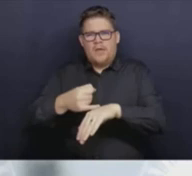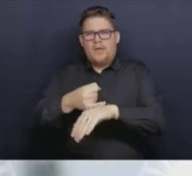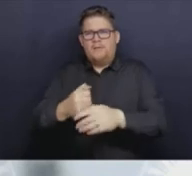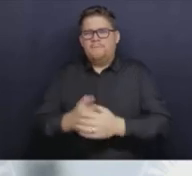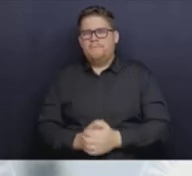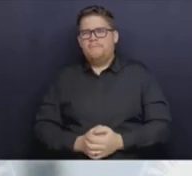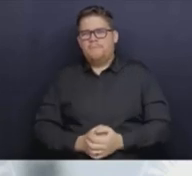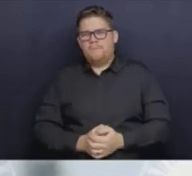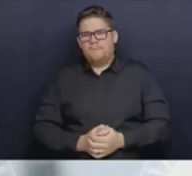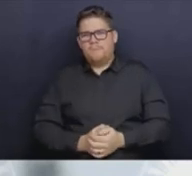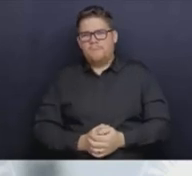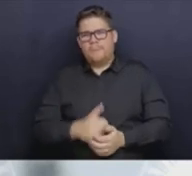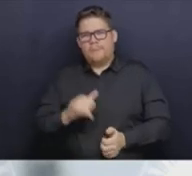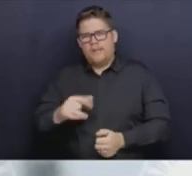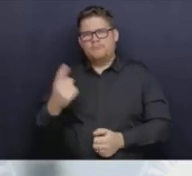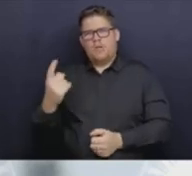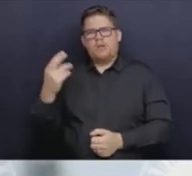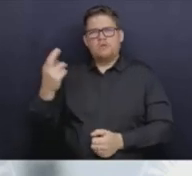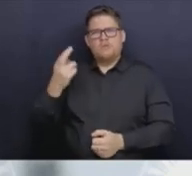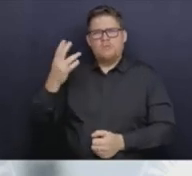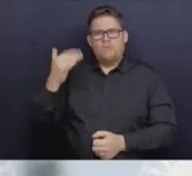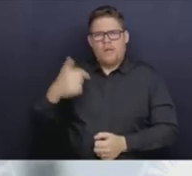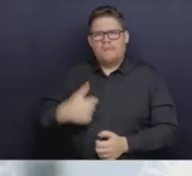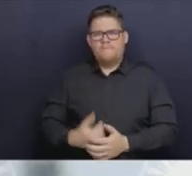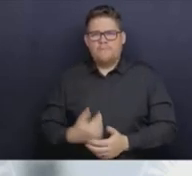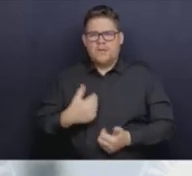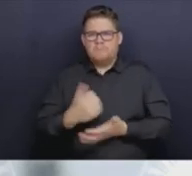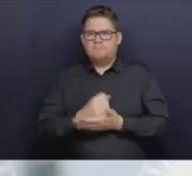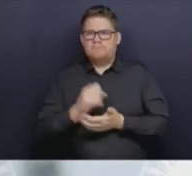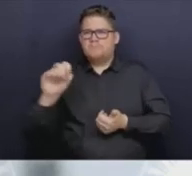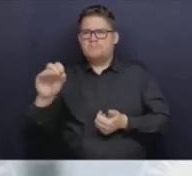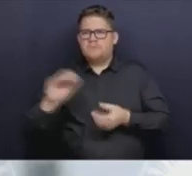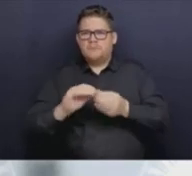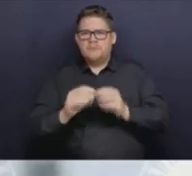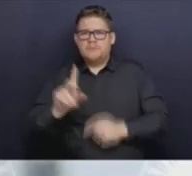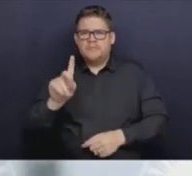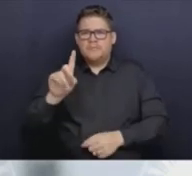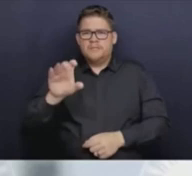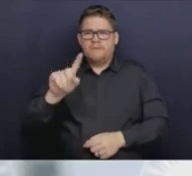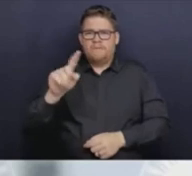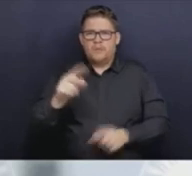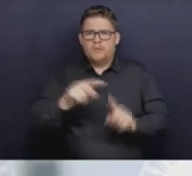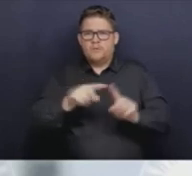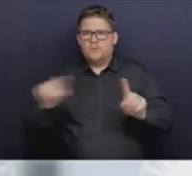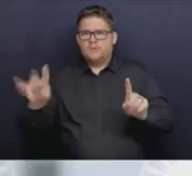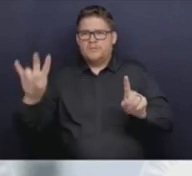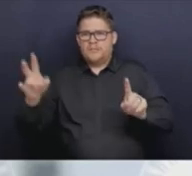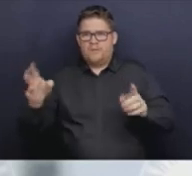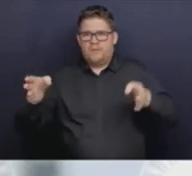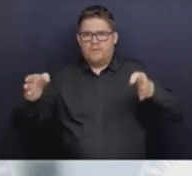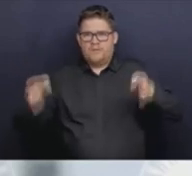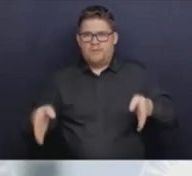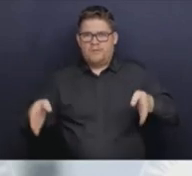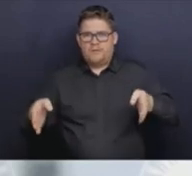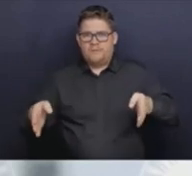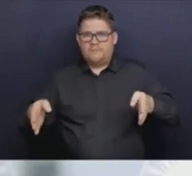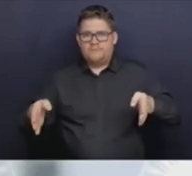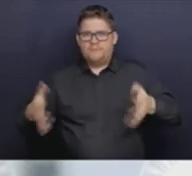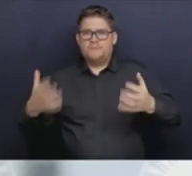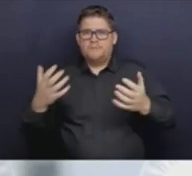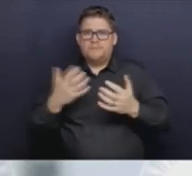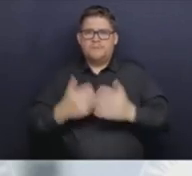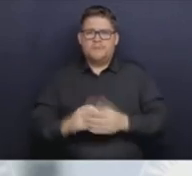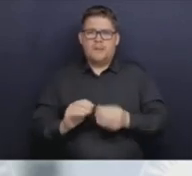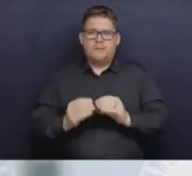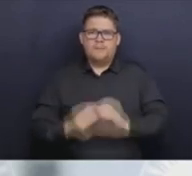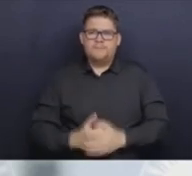off the numbers from December 1st to 7th. But what we do is, under different circumstances, surgeries